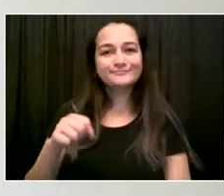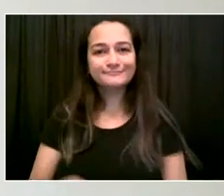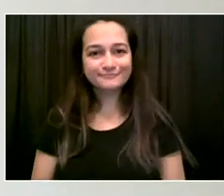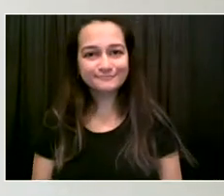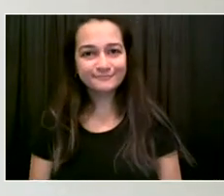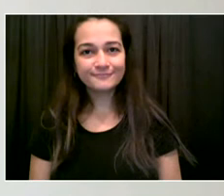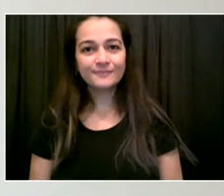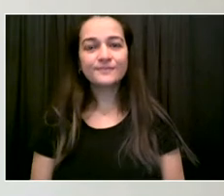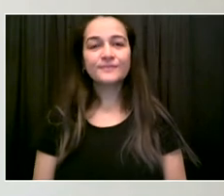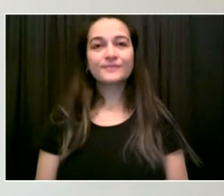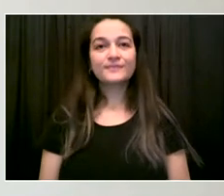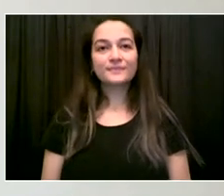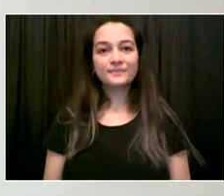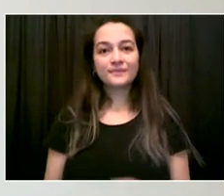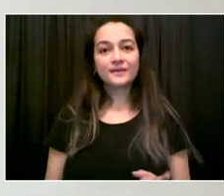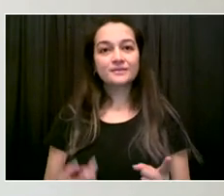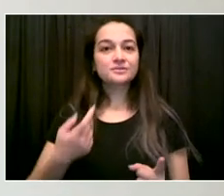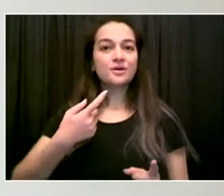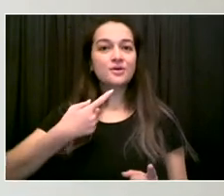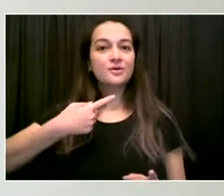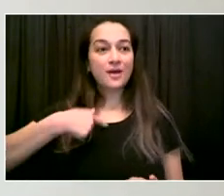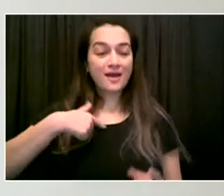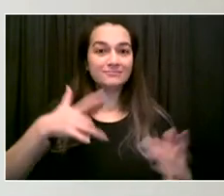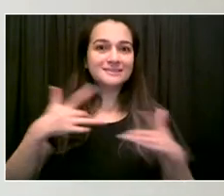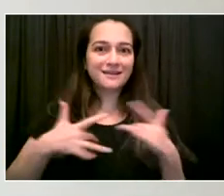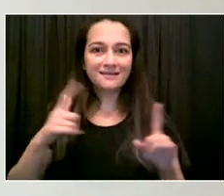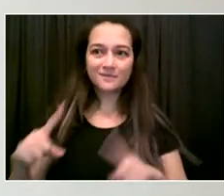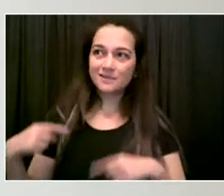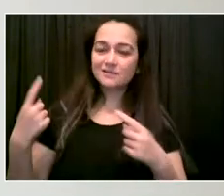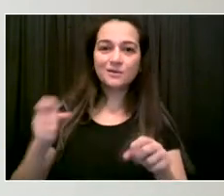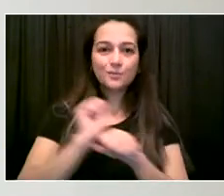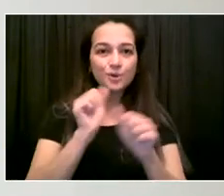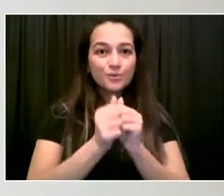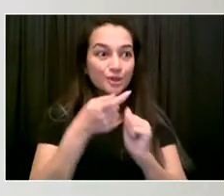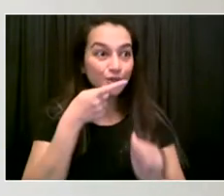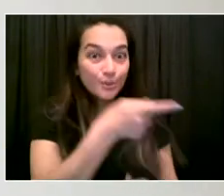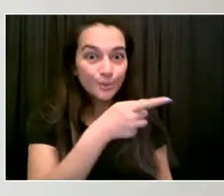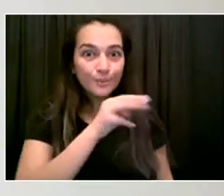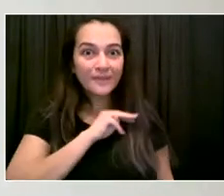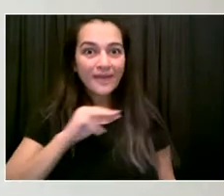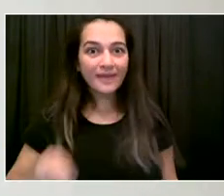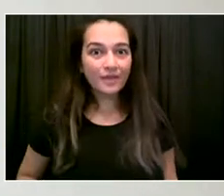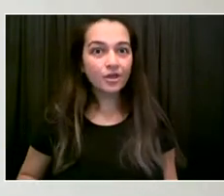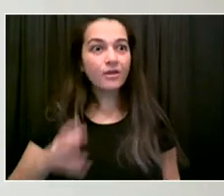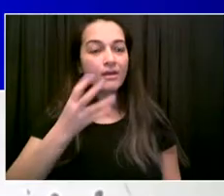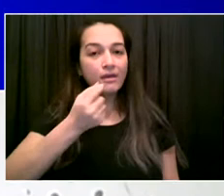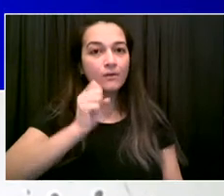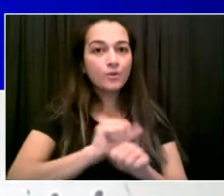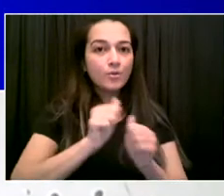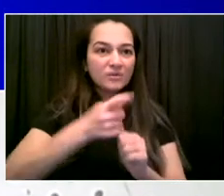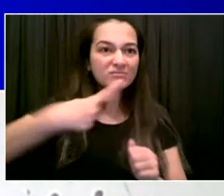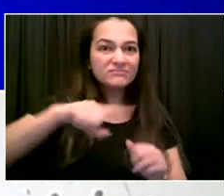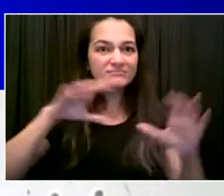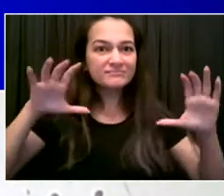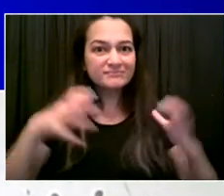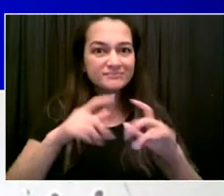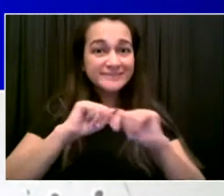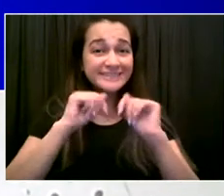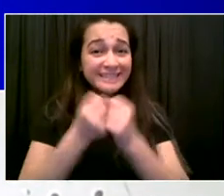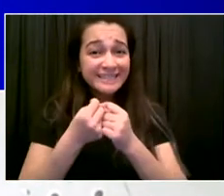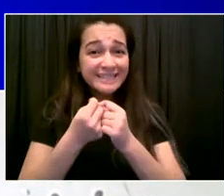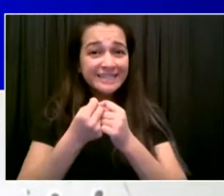our commissioner, Raquel Batista, to continue to make this ID accessible to every single New Yorker. Thank you. Thank you so much,